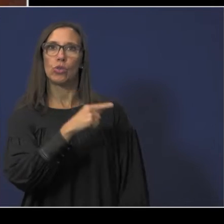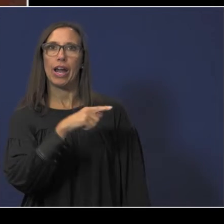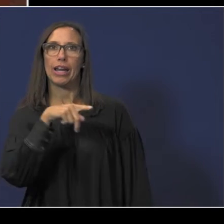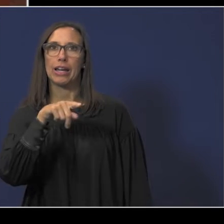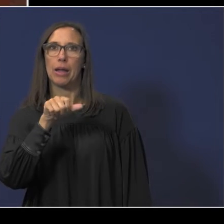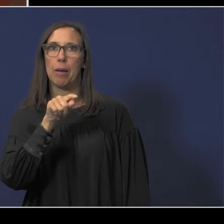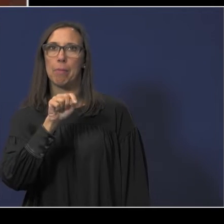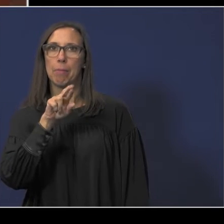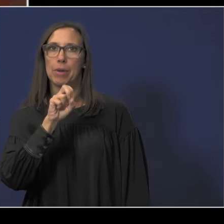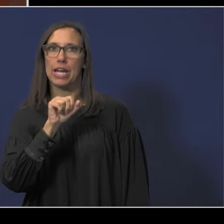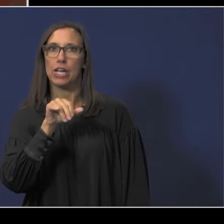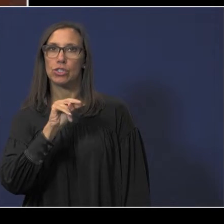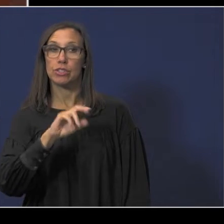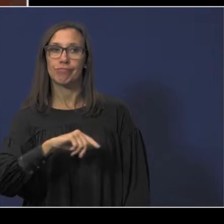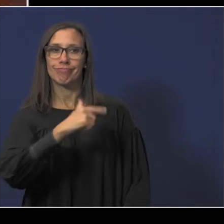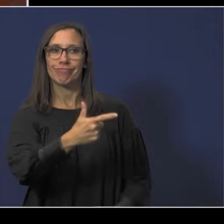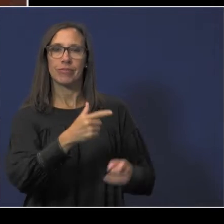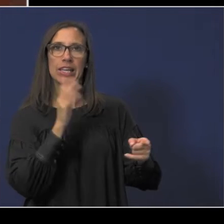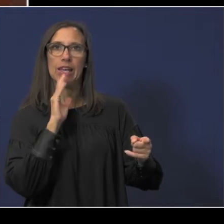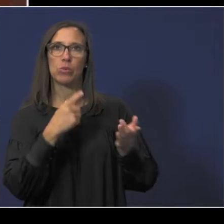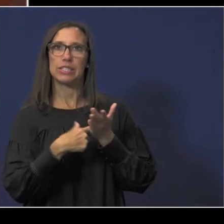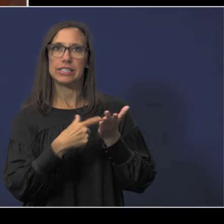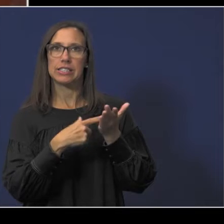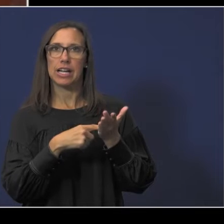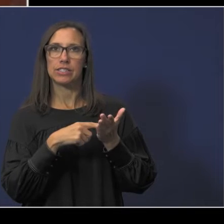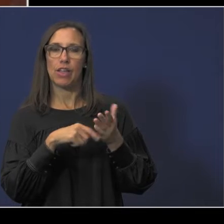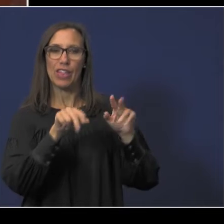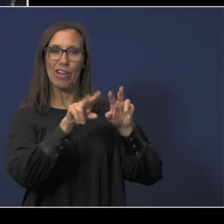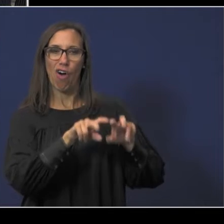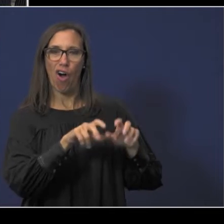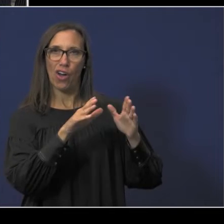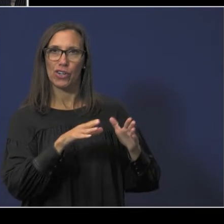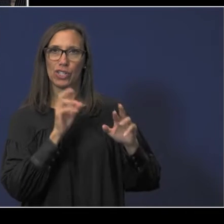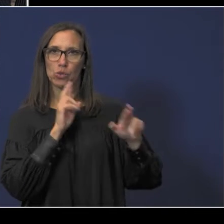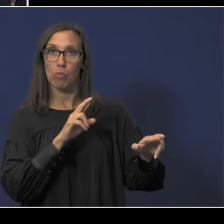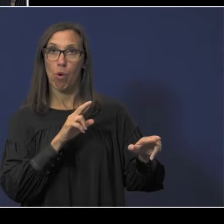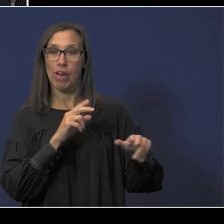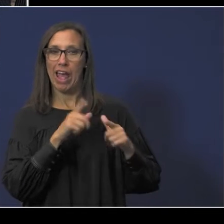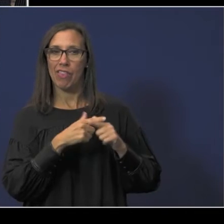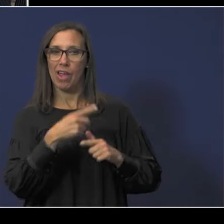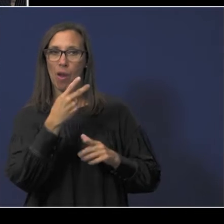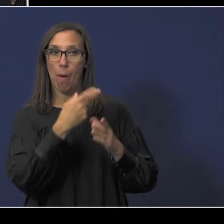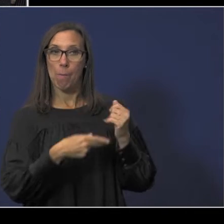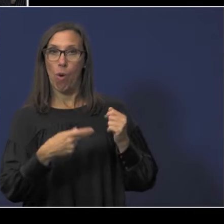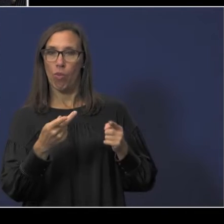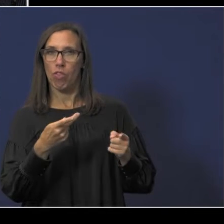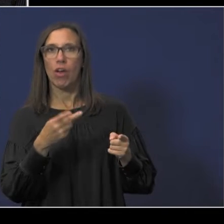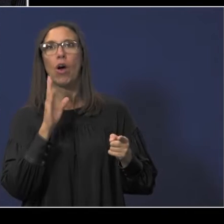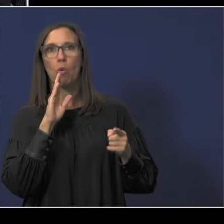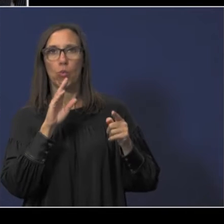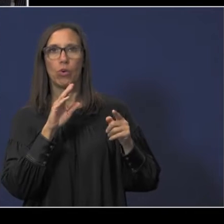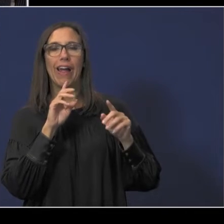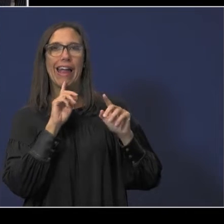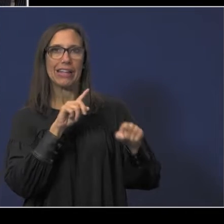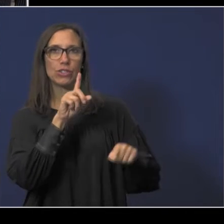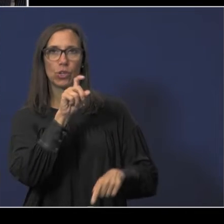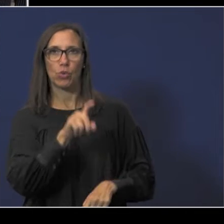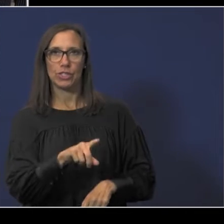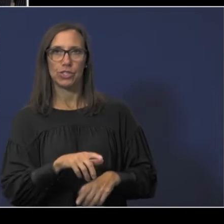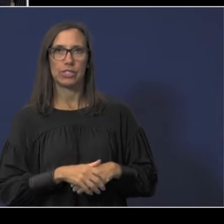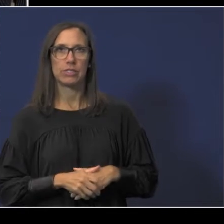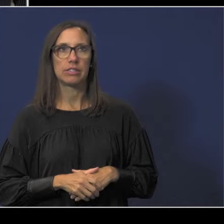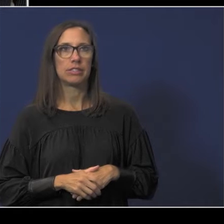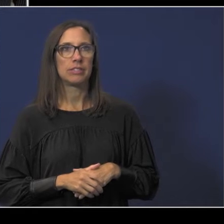discuss the auditor's report and then both of us will be able to answer be available to answer questions when he's completed his presentation